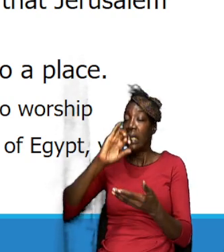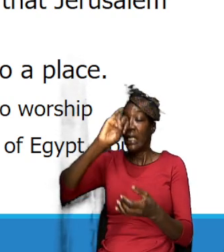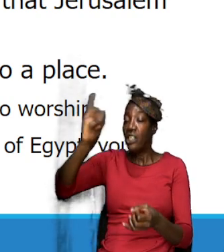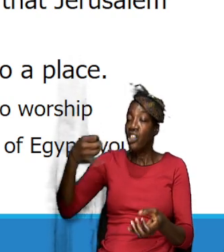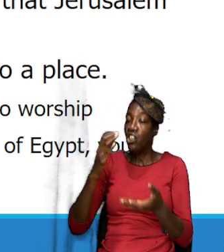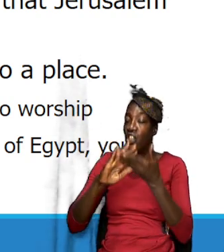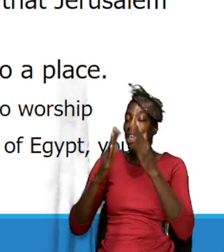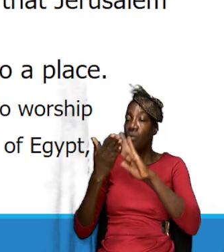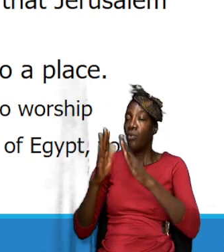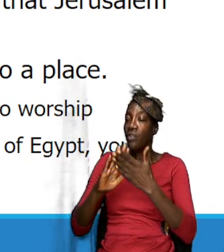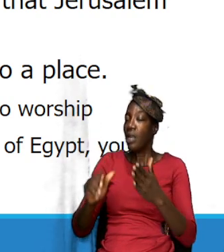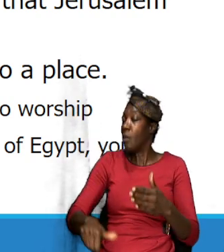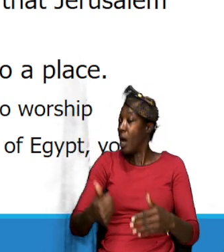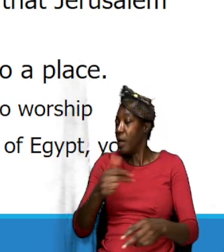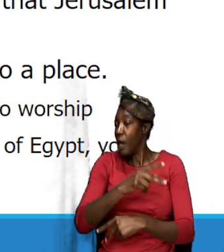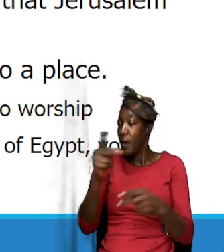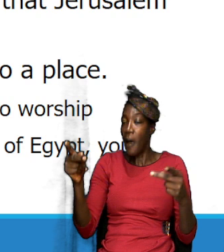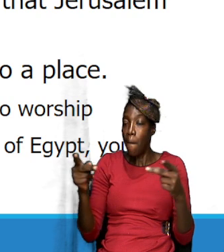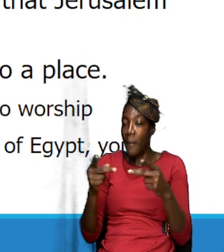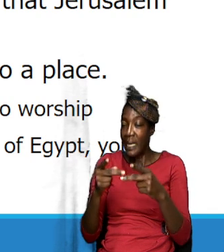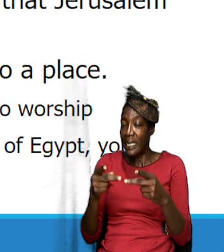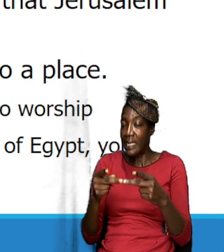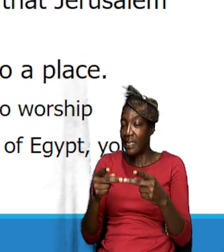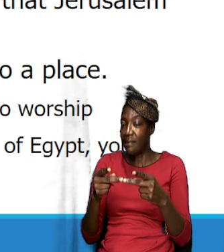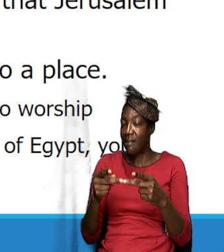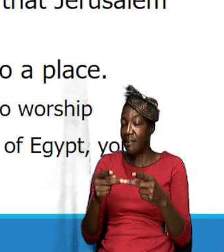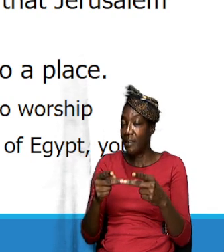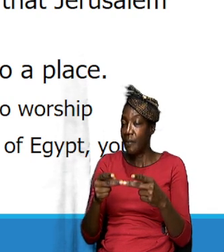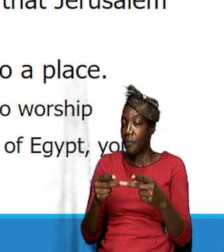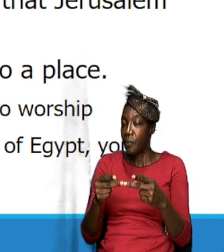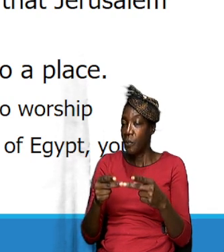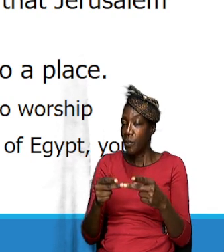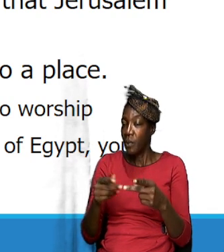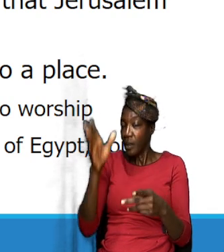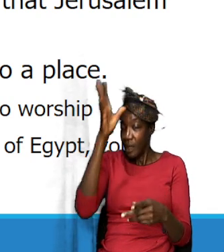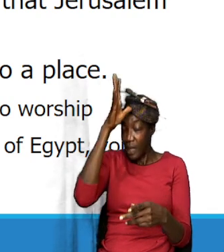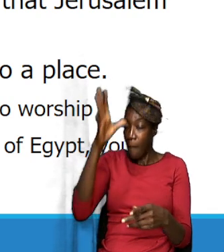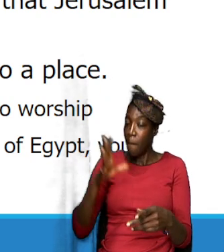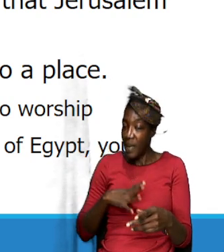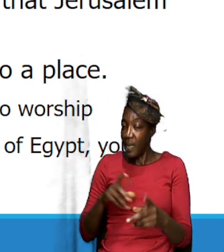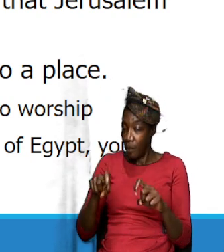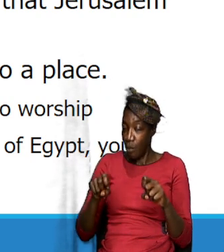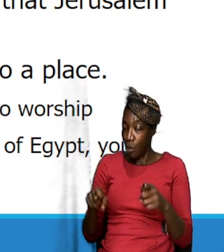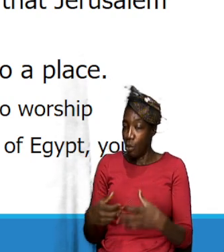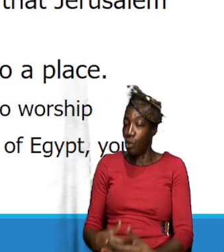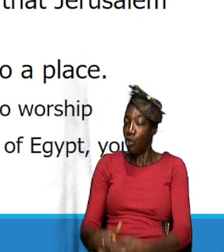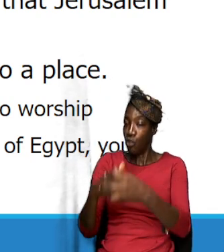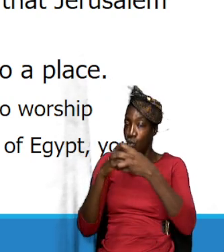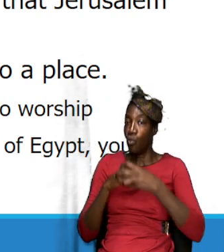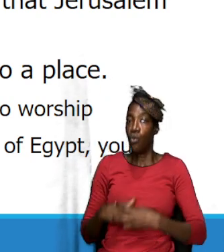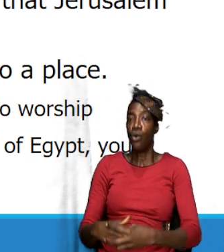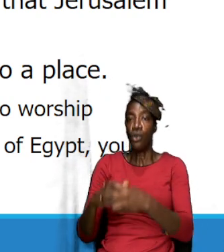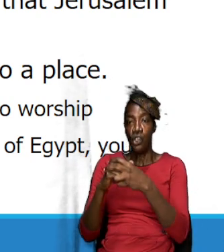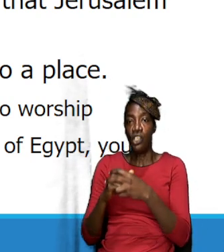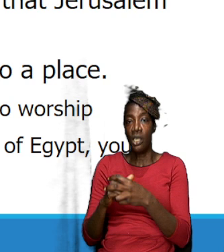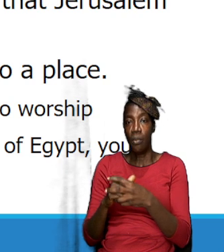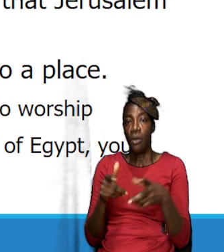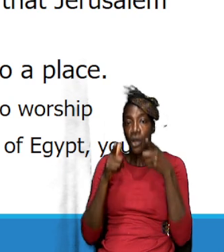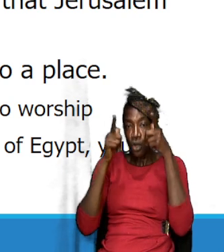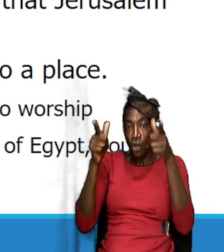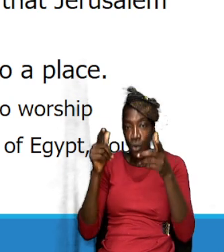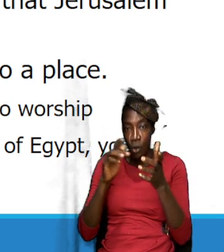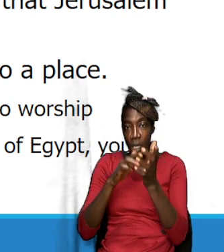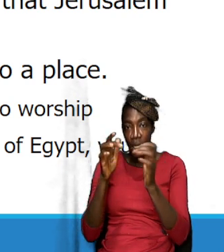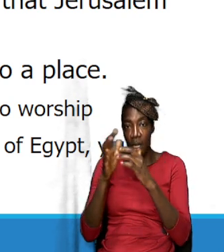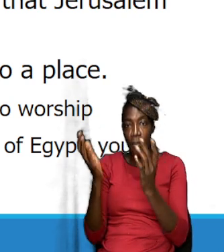another place Jerusalem is the place that men are to worship so when we look in the Bible